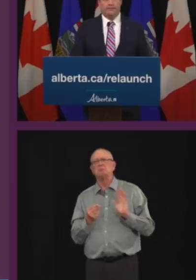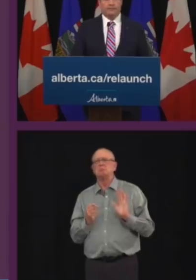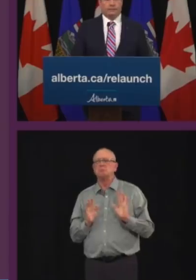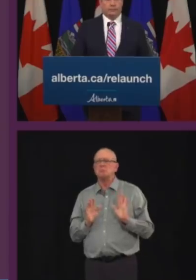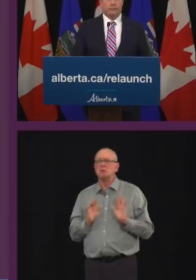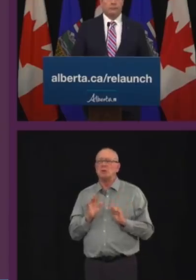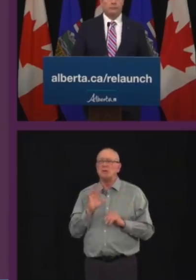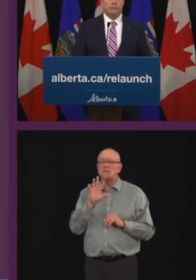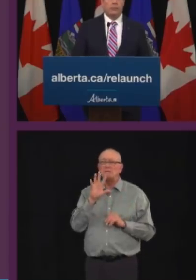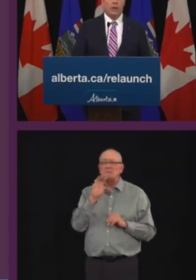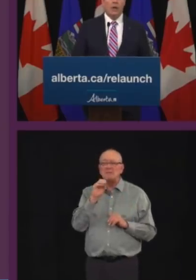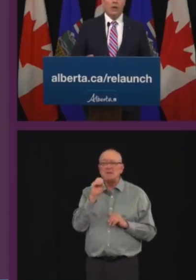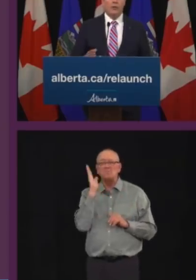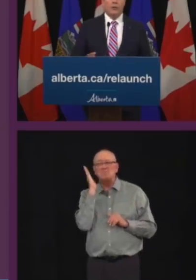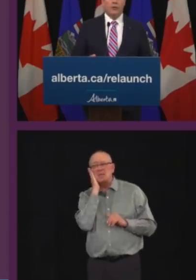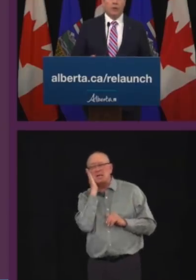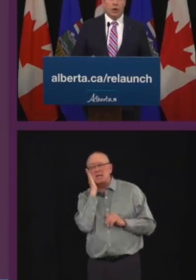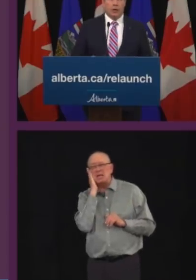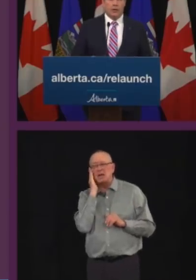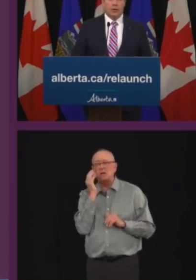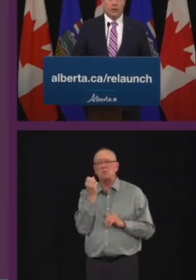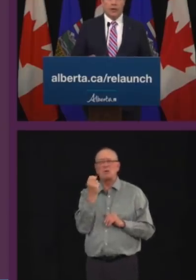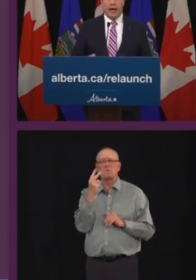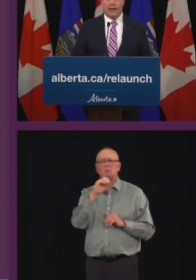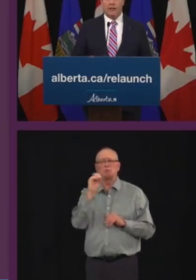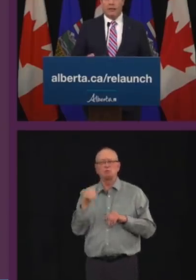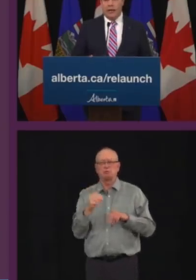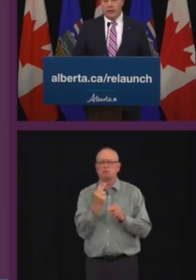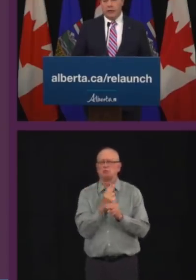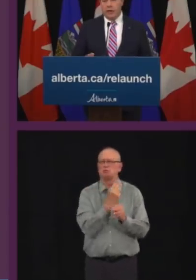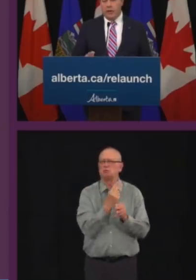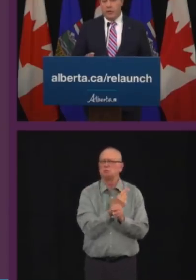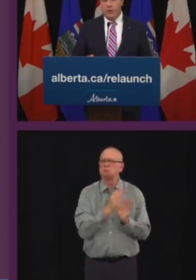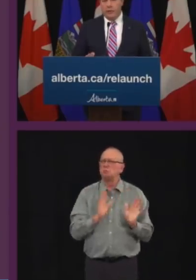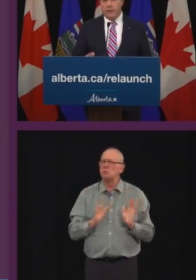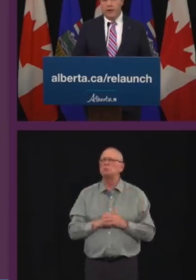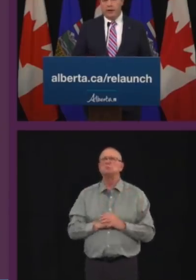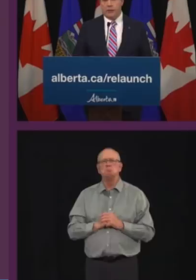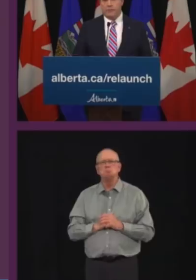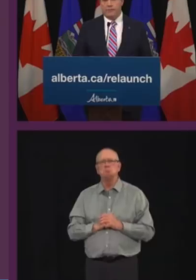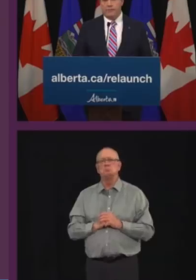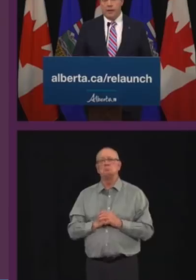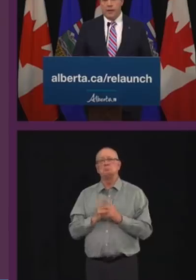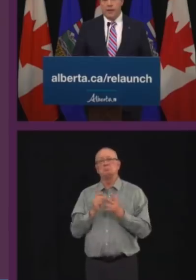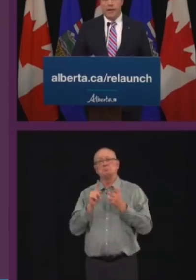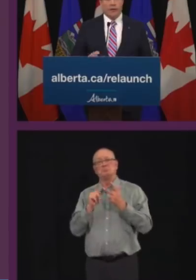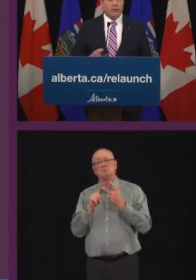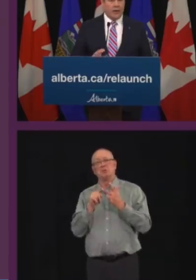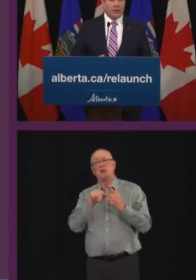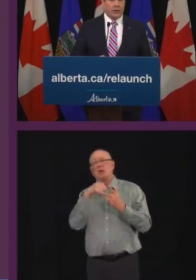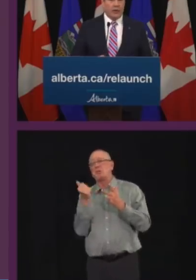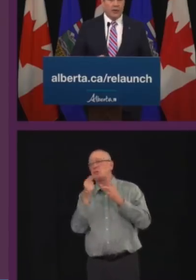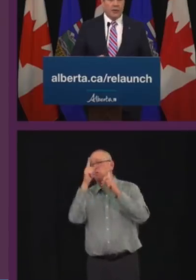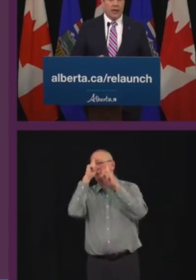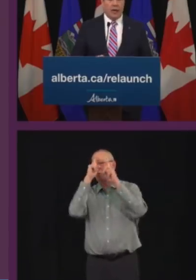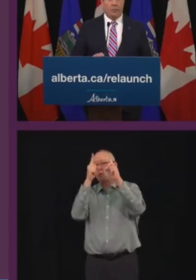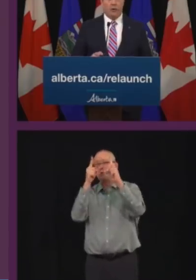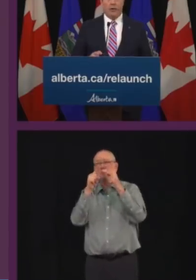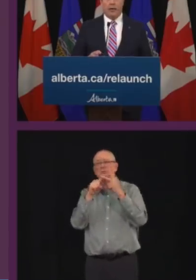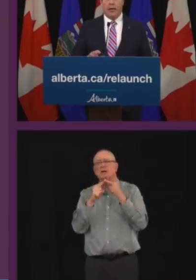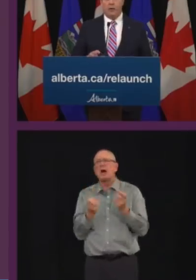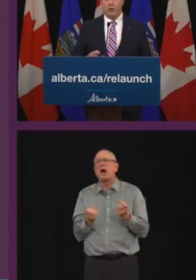beds. The third target is active cases of COVID infection. As of yesterday,